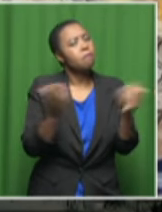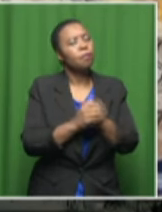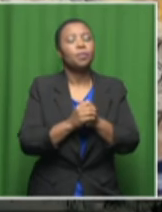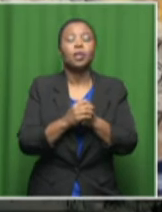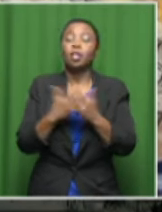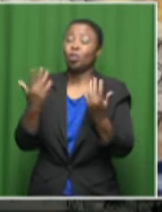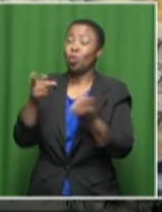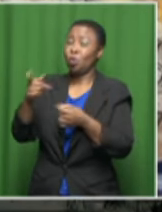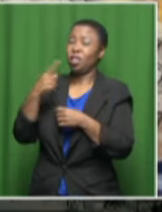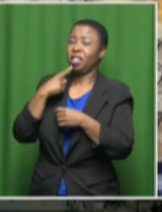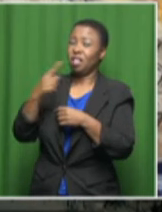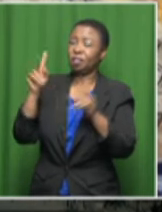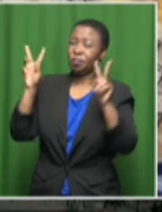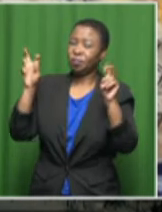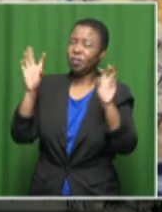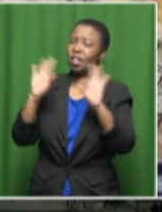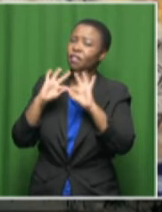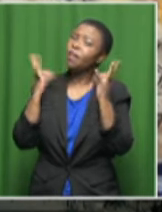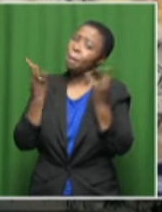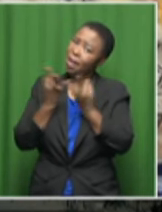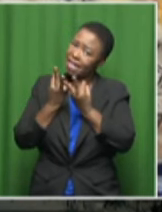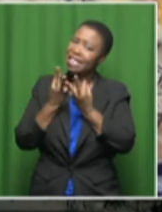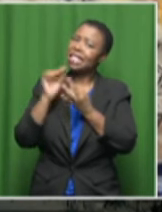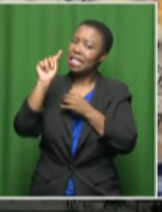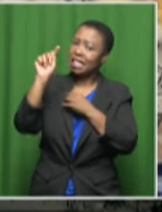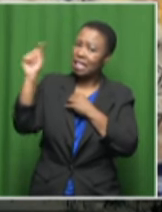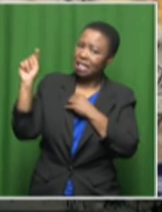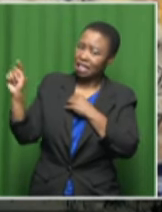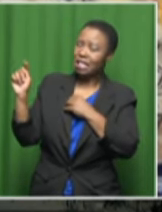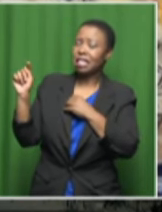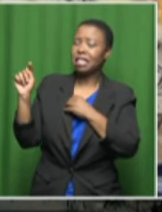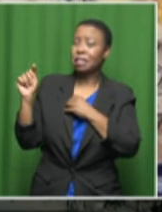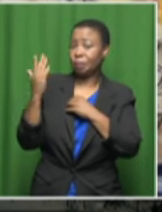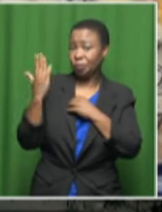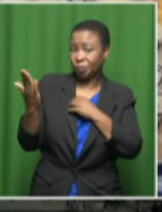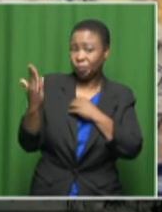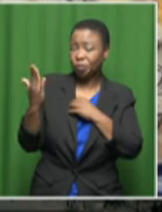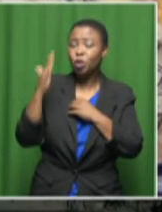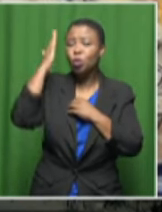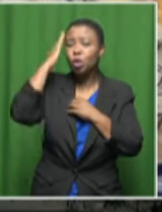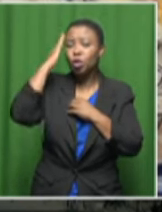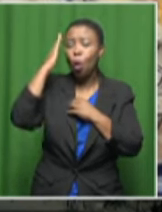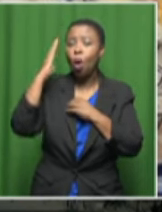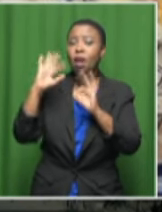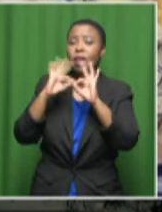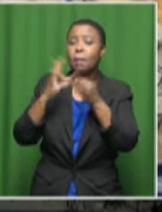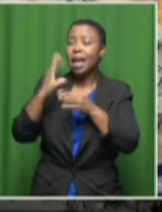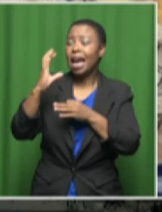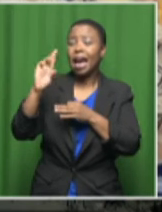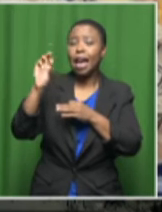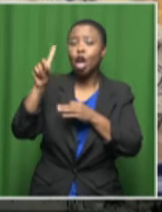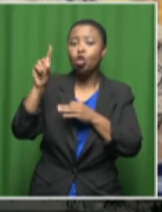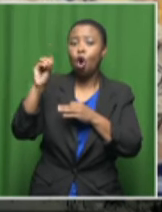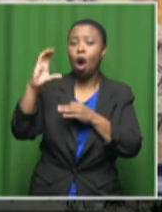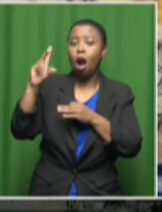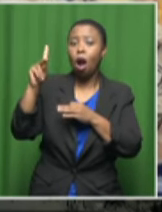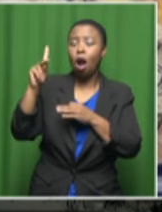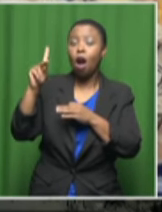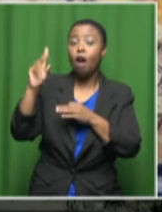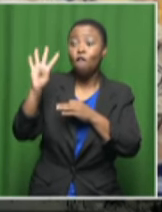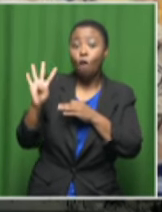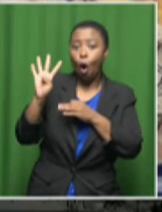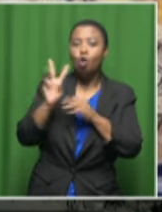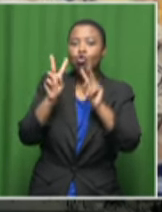of the families of Advocatin Cebeza. So we know with the Craddock IV, there were two inquests that were held